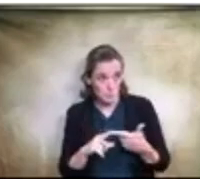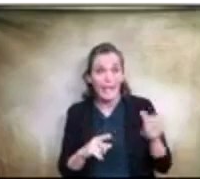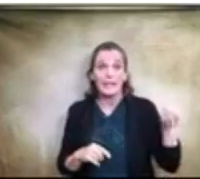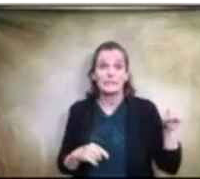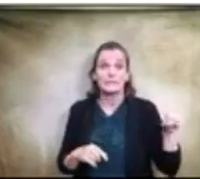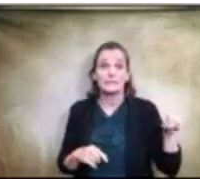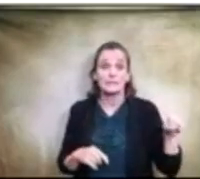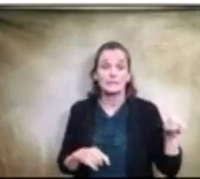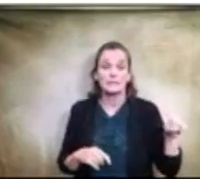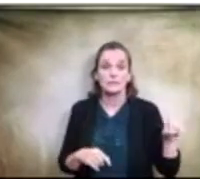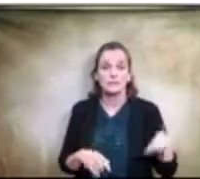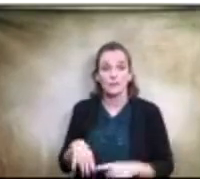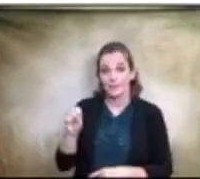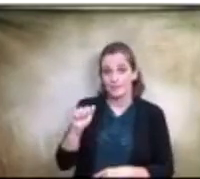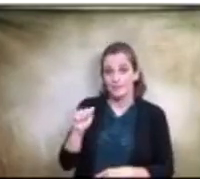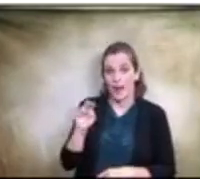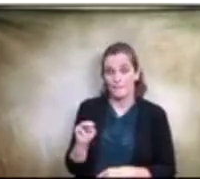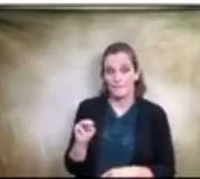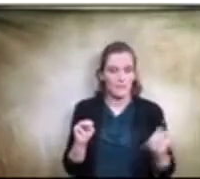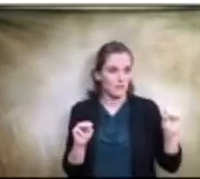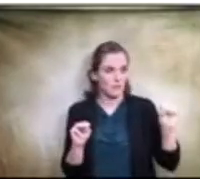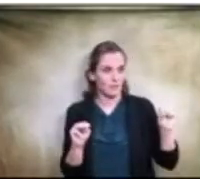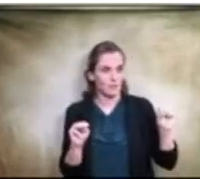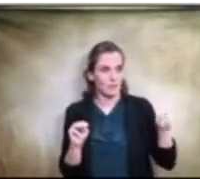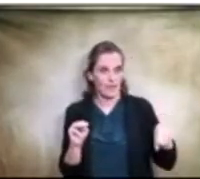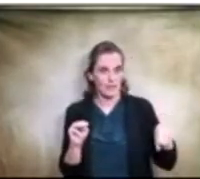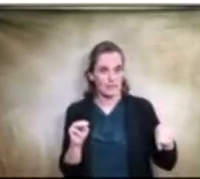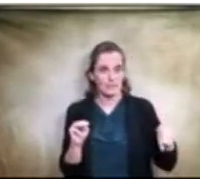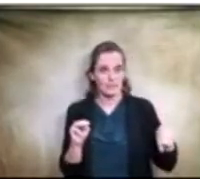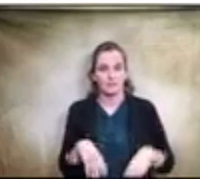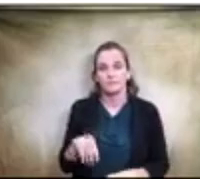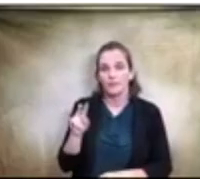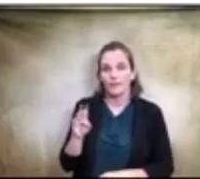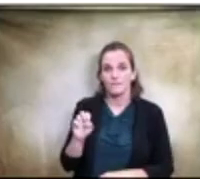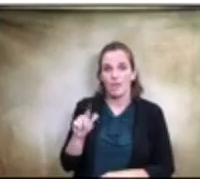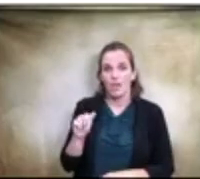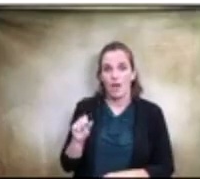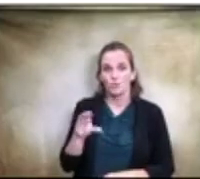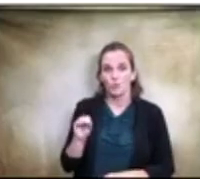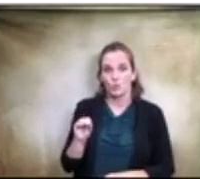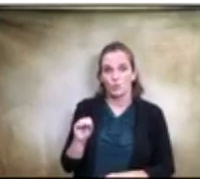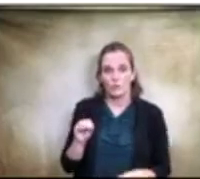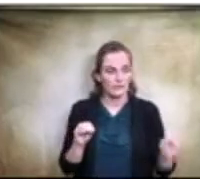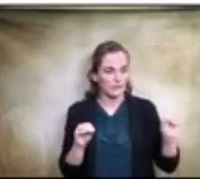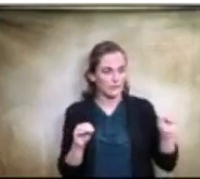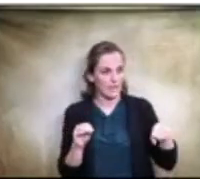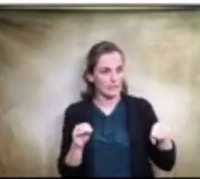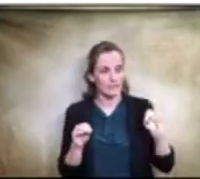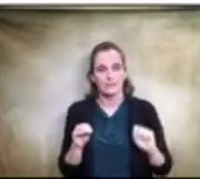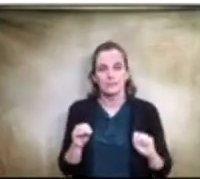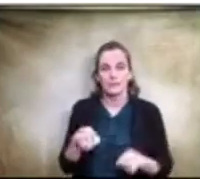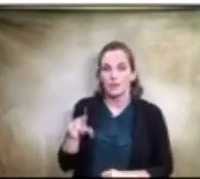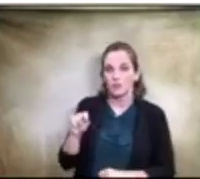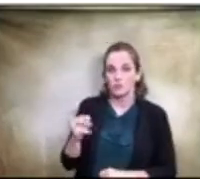mr samaripa and yes mr velasco yes miss thomas